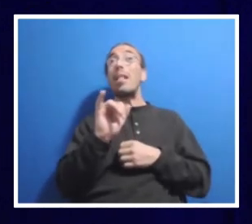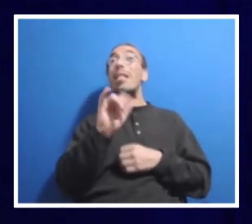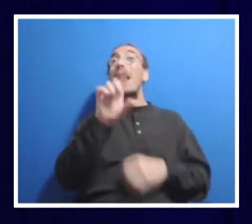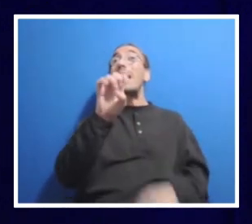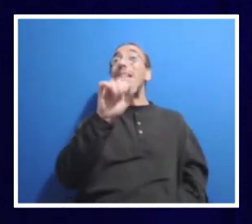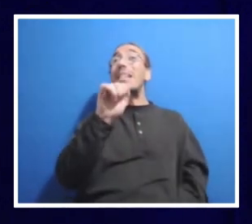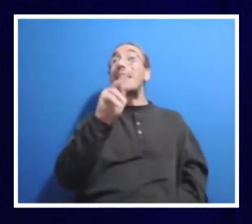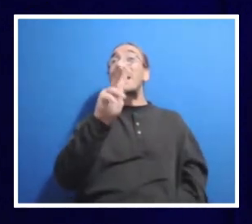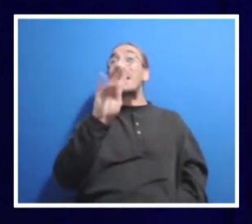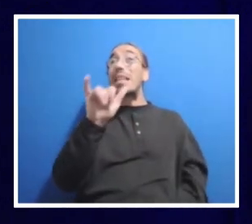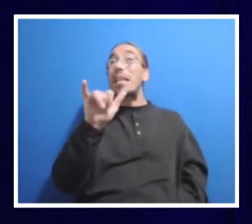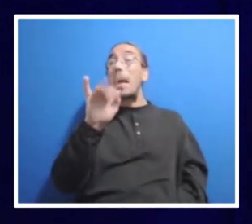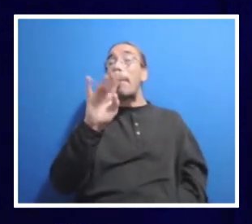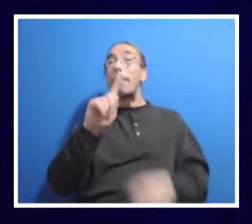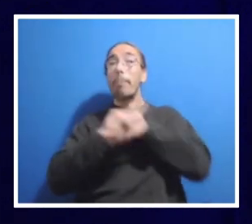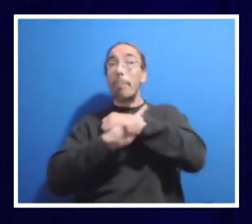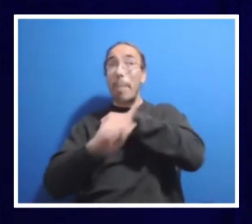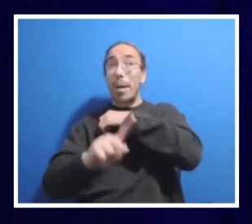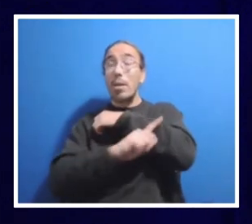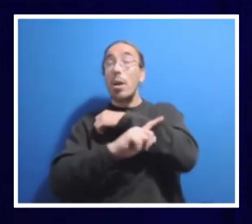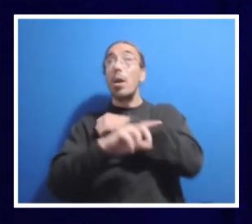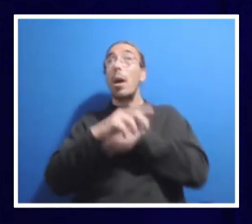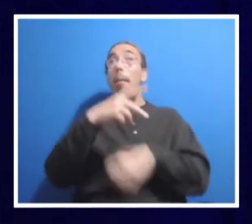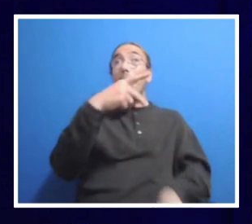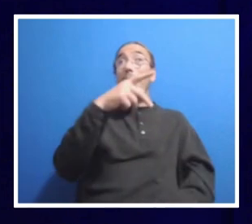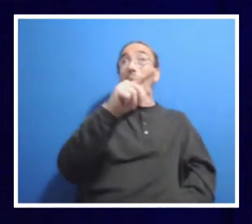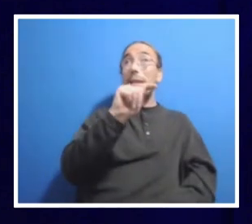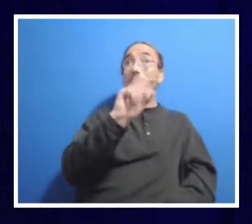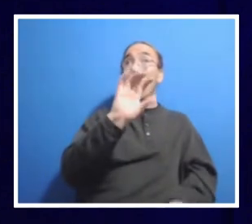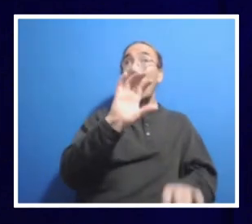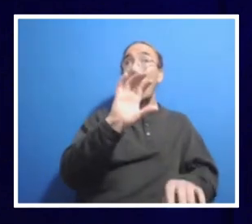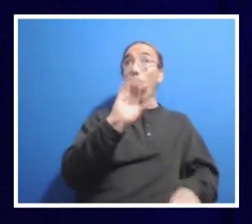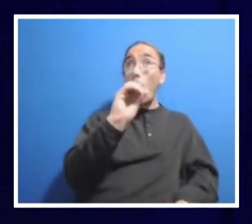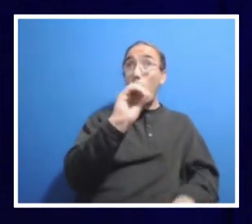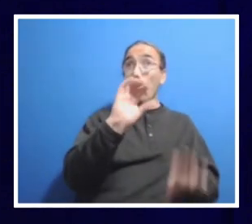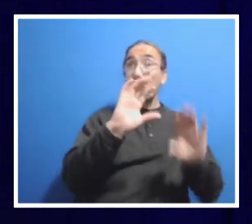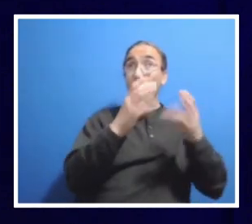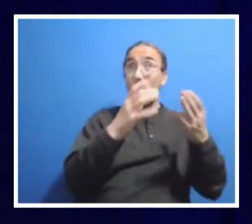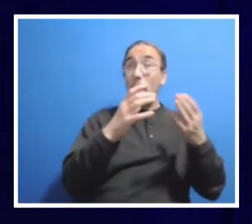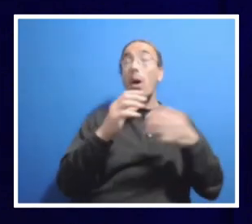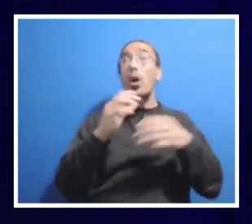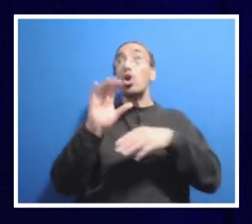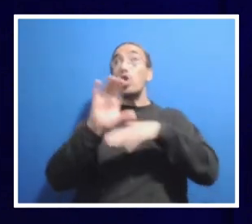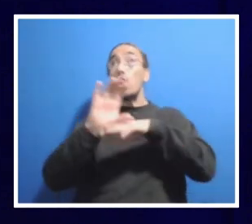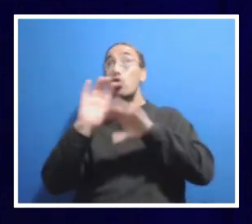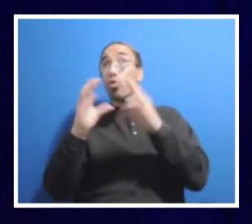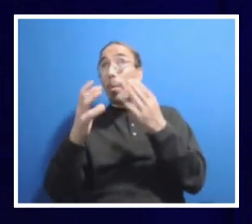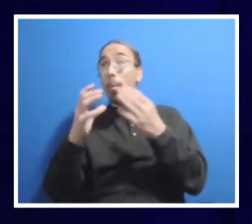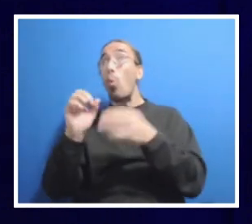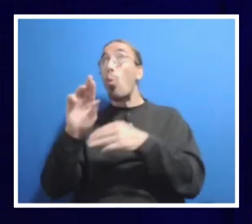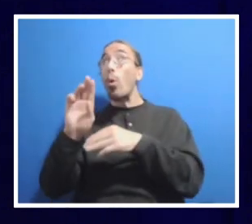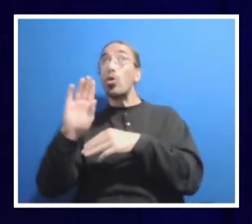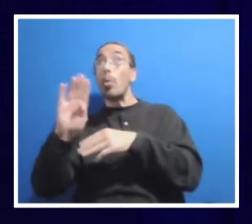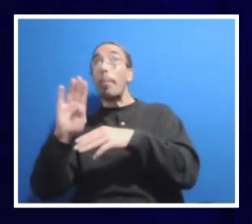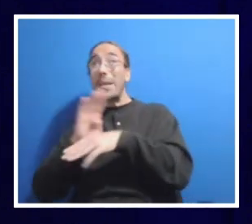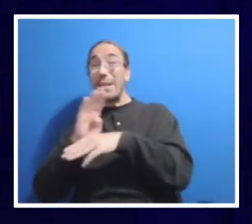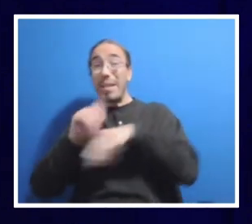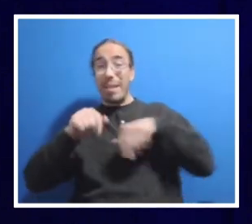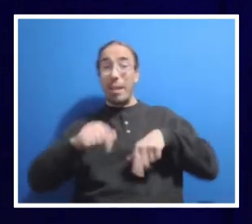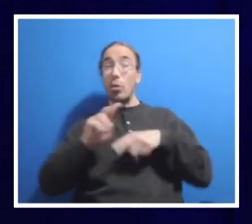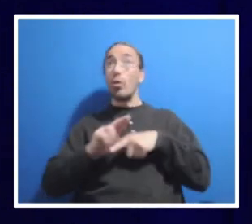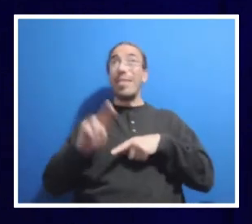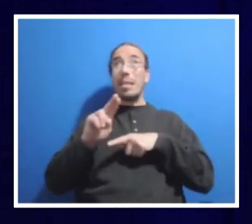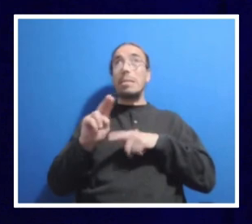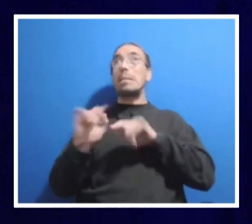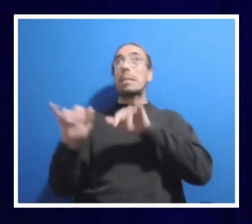it's your PTO group, your church group, whether it's business. And our university is no different. And here's what I mean.